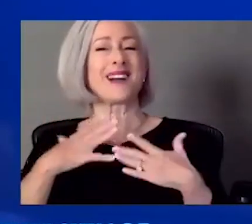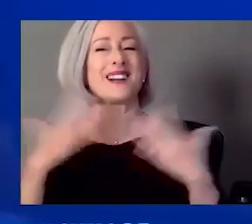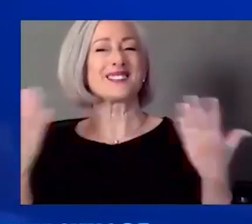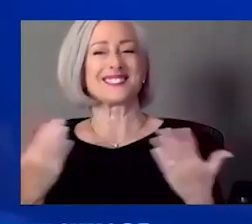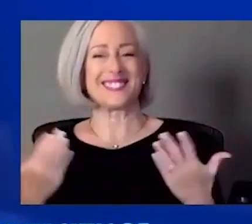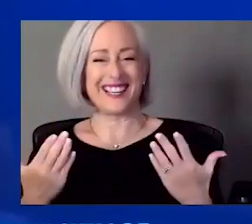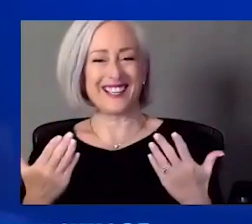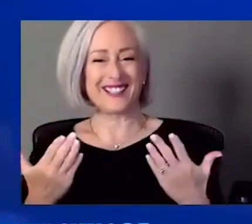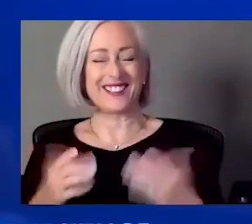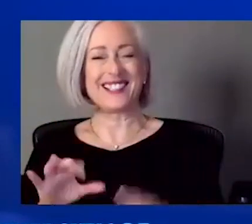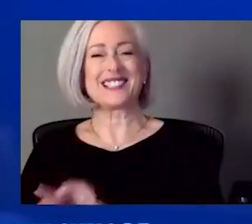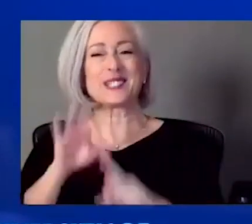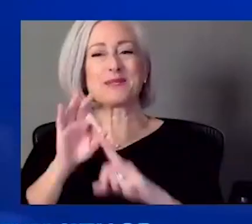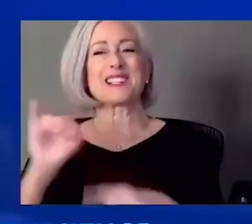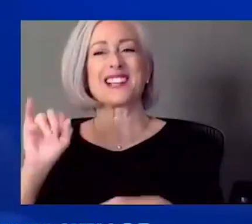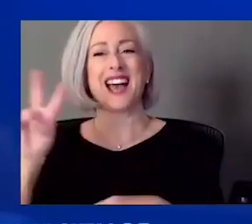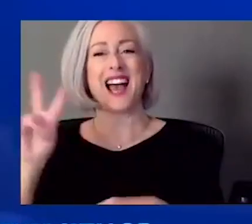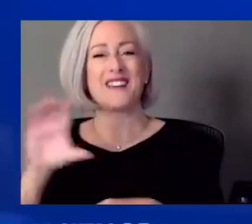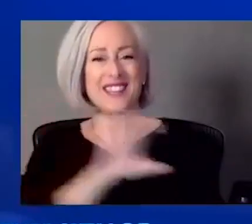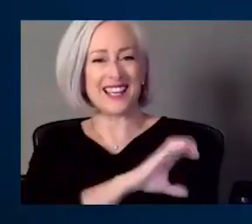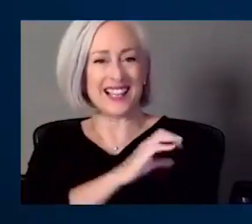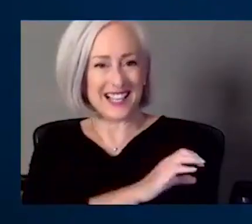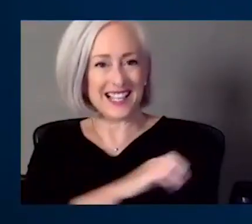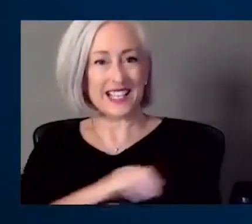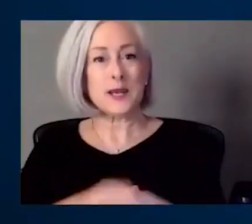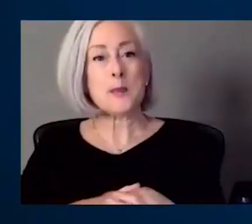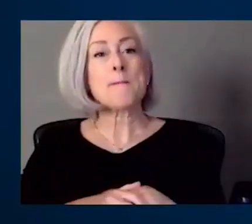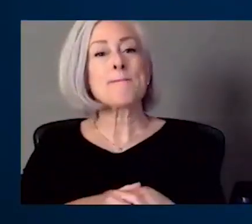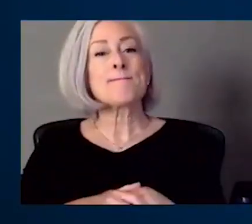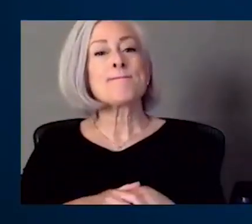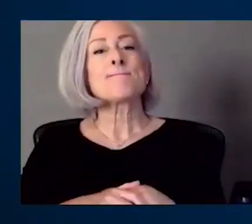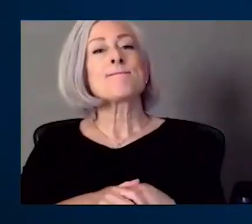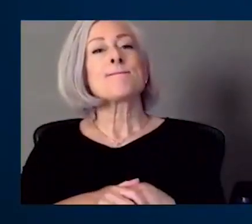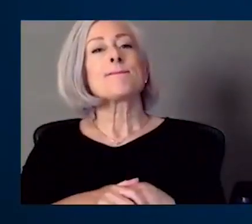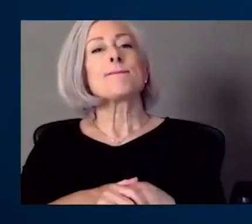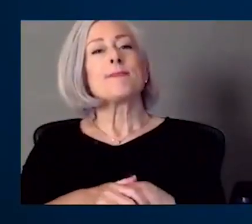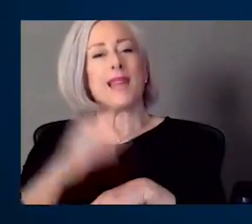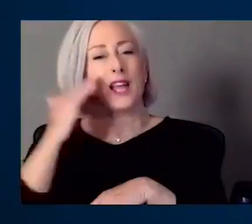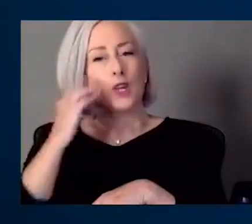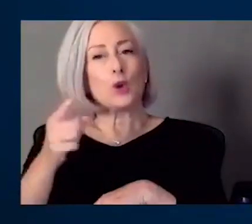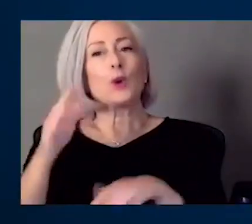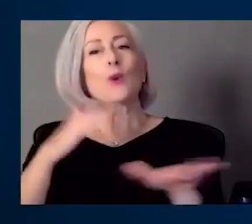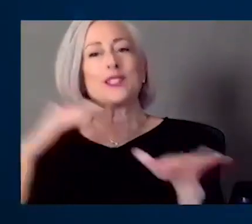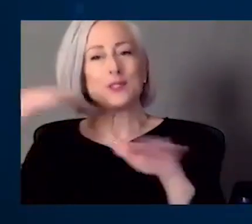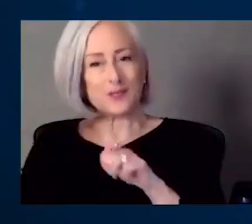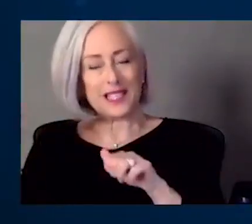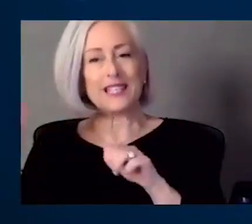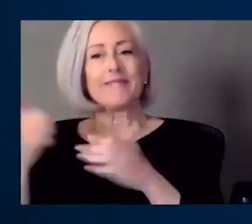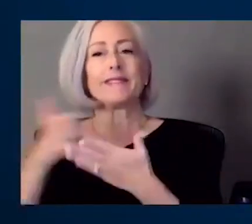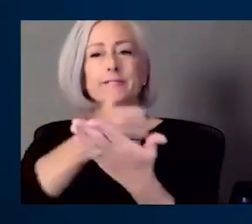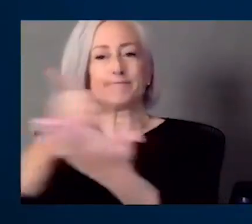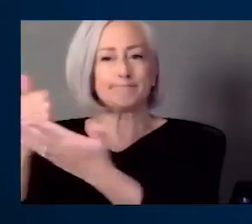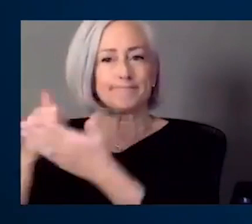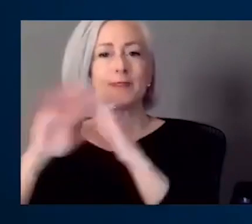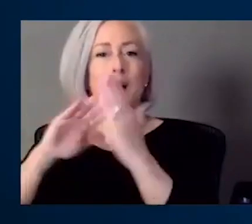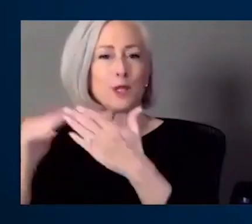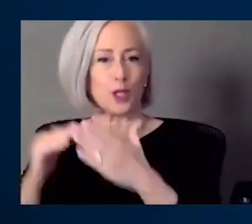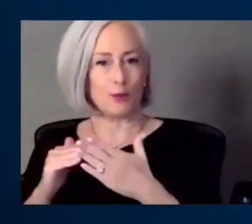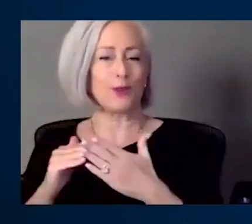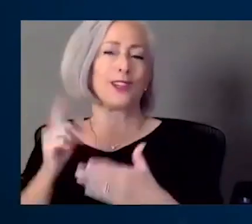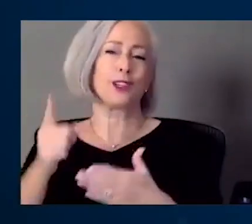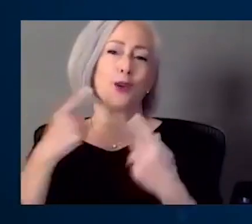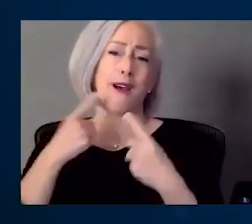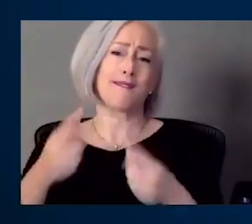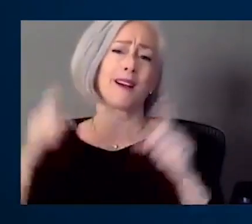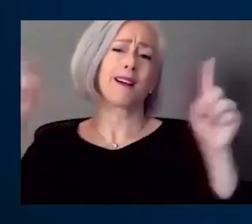itself, but obviously you had to leave and do these other things for the community and you've accomplished so much and continue to do that.